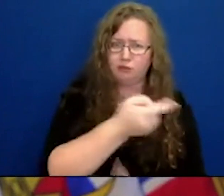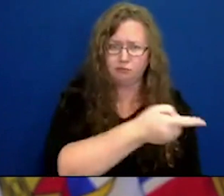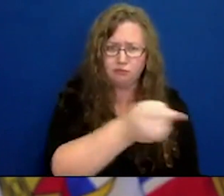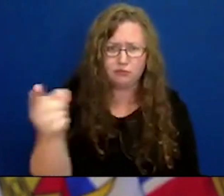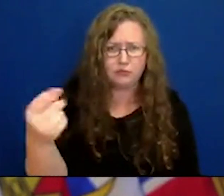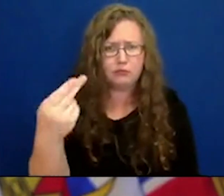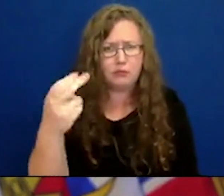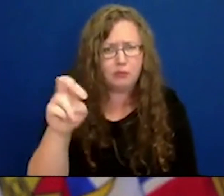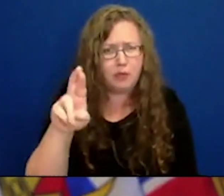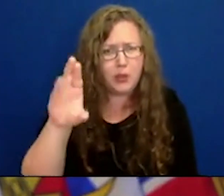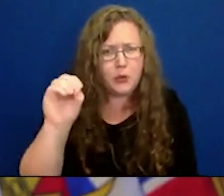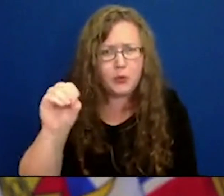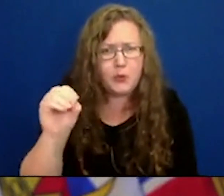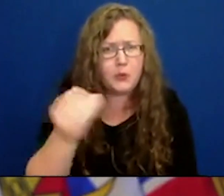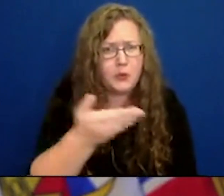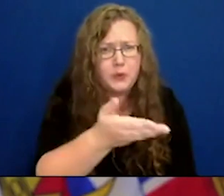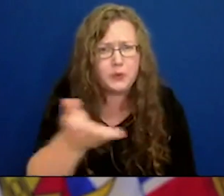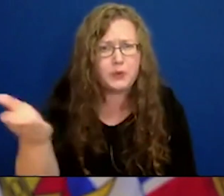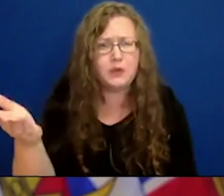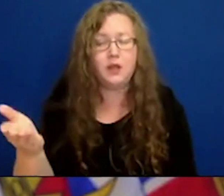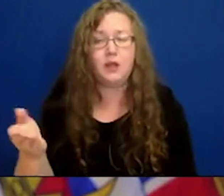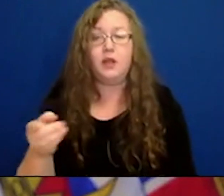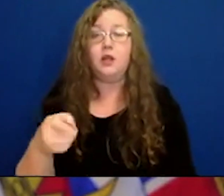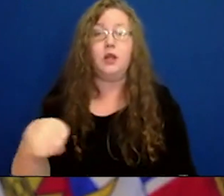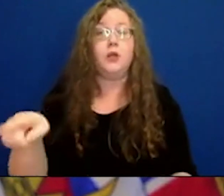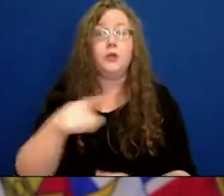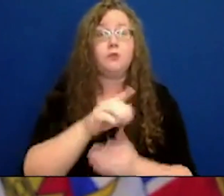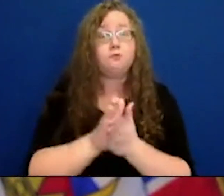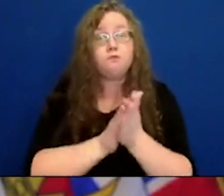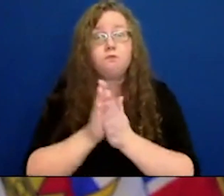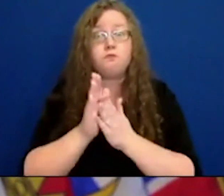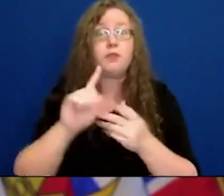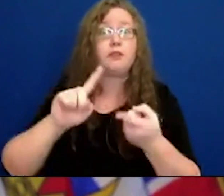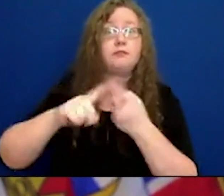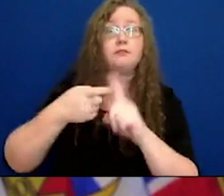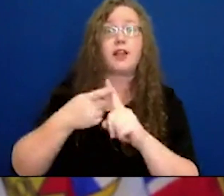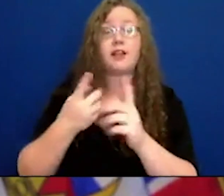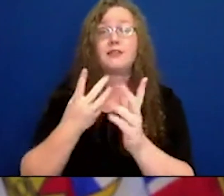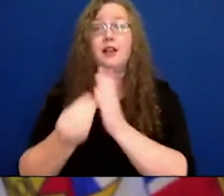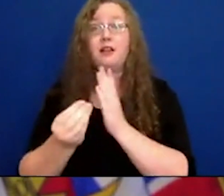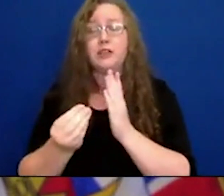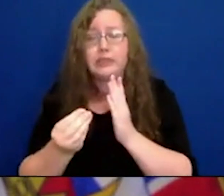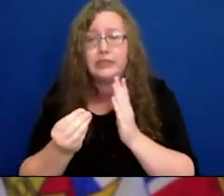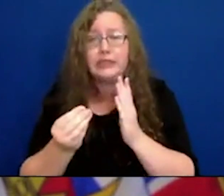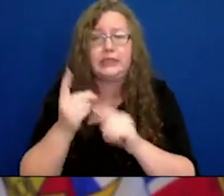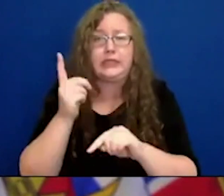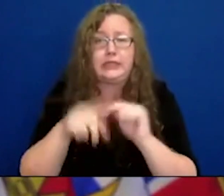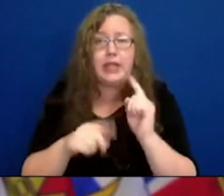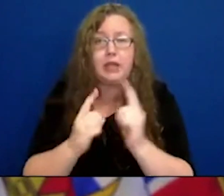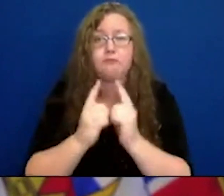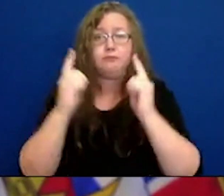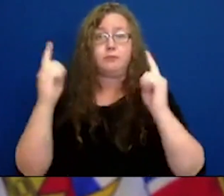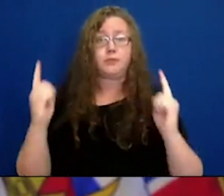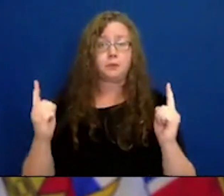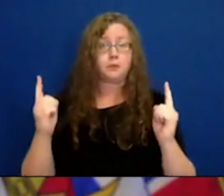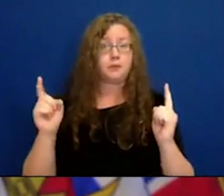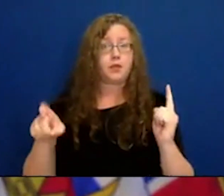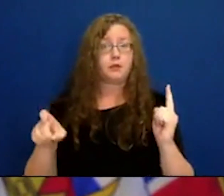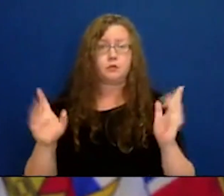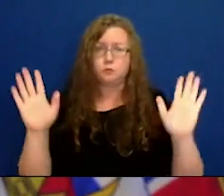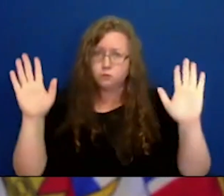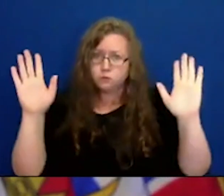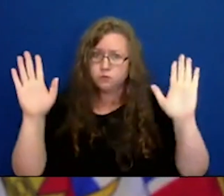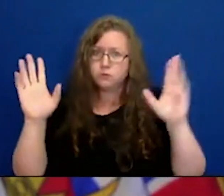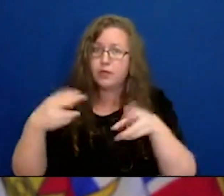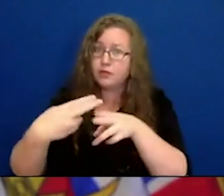out there and have those opportunities to be with your friends, to keep your distances, to keep things safe for this period of time.